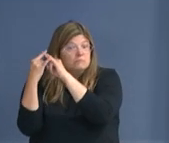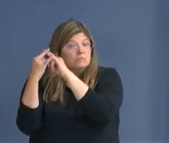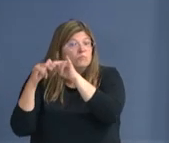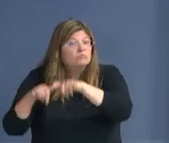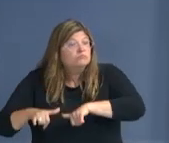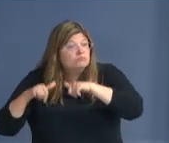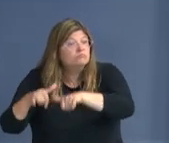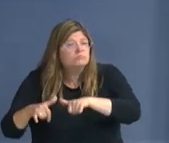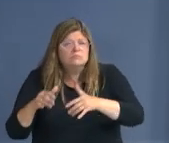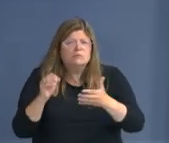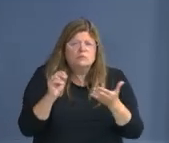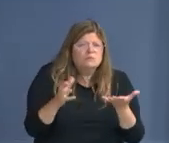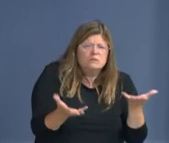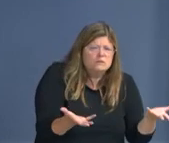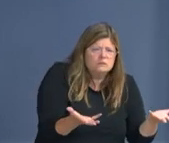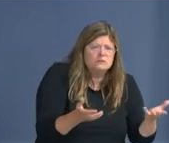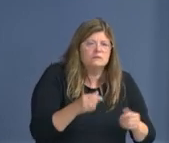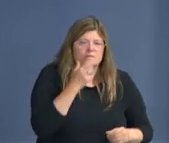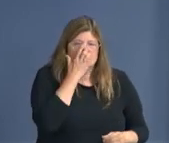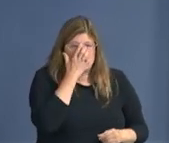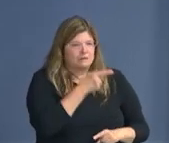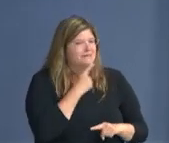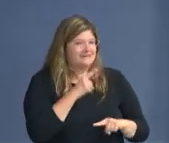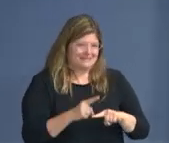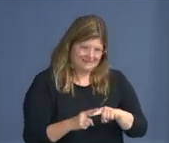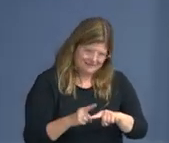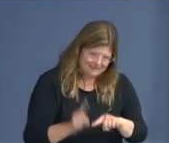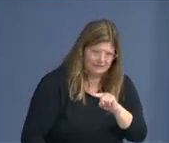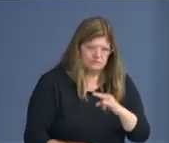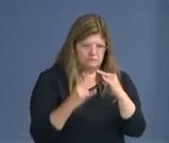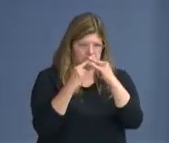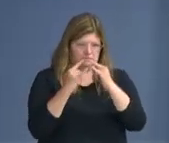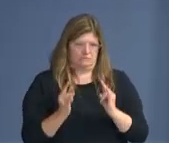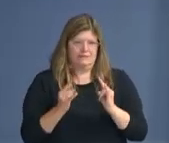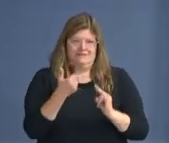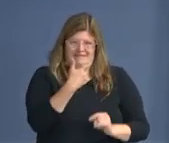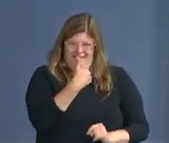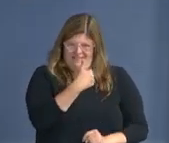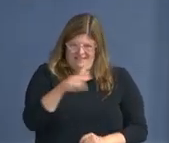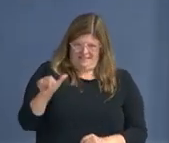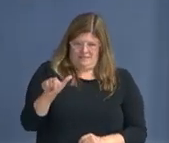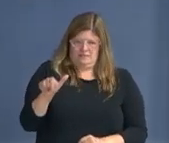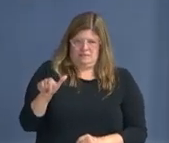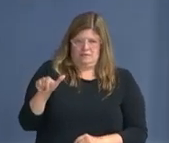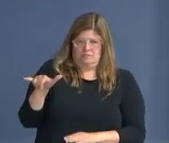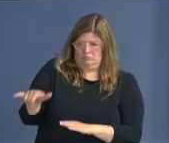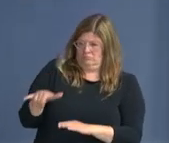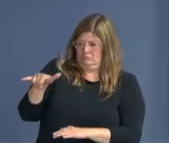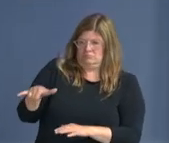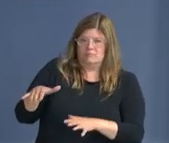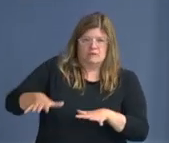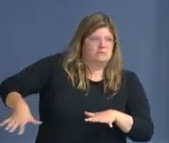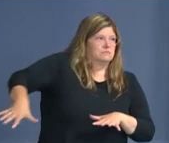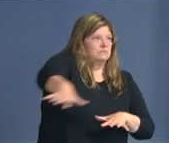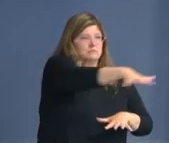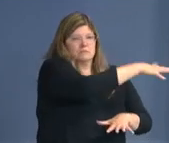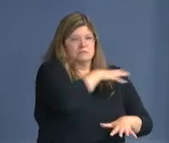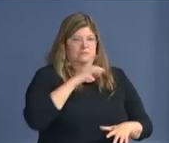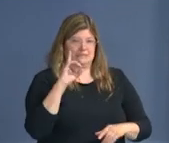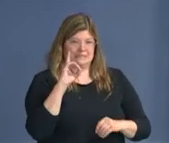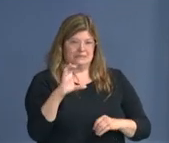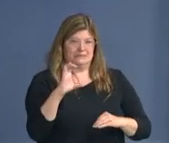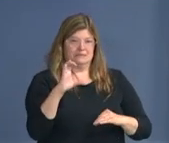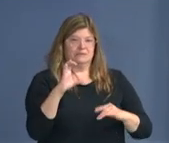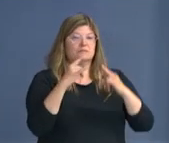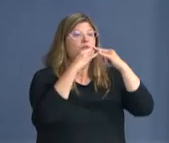You cannot camp anywhere in the District of Columbia. That's against the law, anywhere in the District of Columbia camping. And